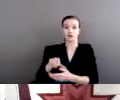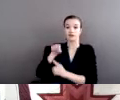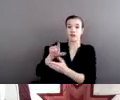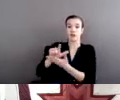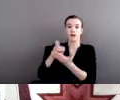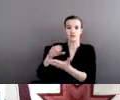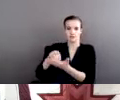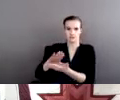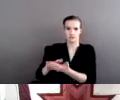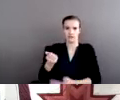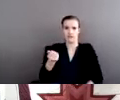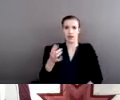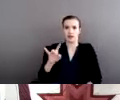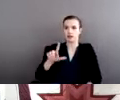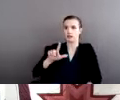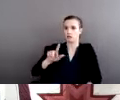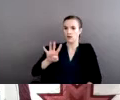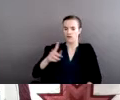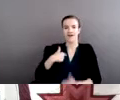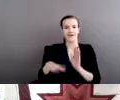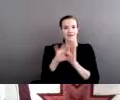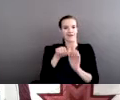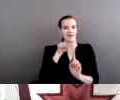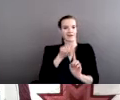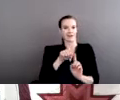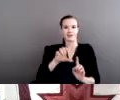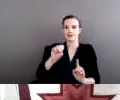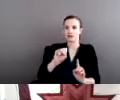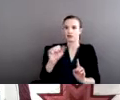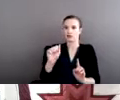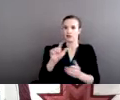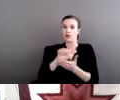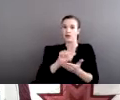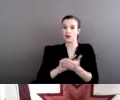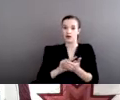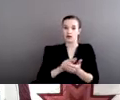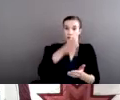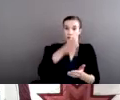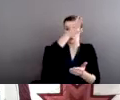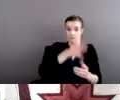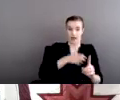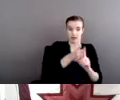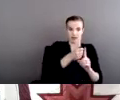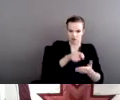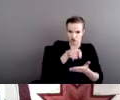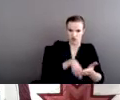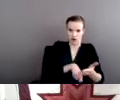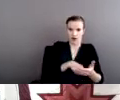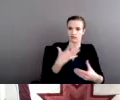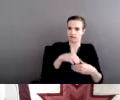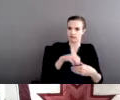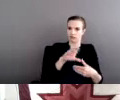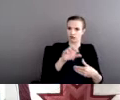this sexual assault law that was described by men in the Creek Nation. Now, one of the things that's